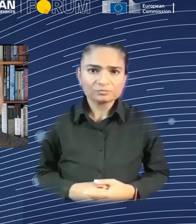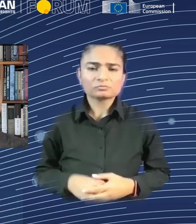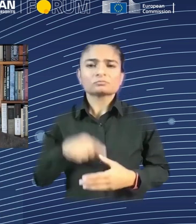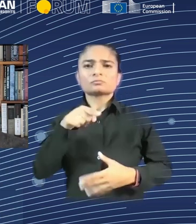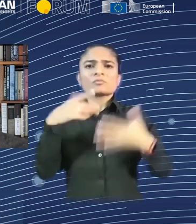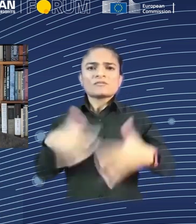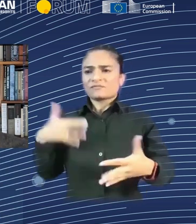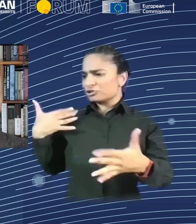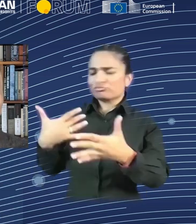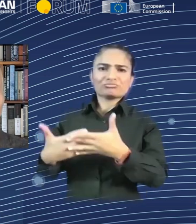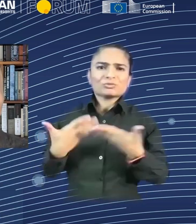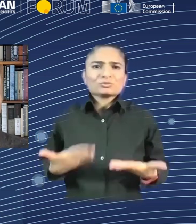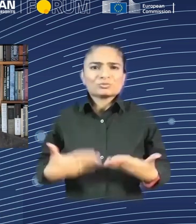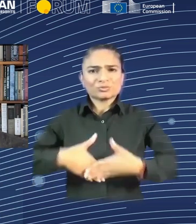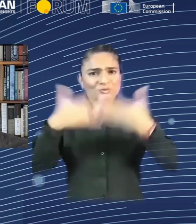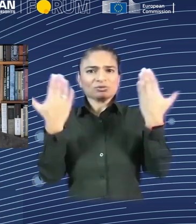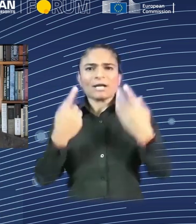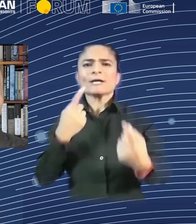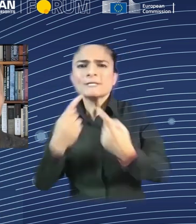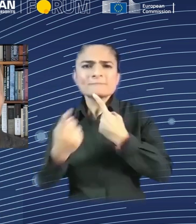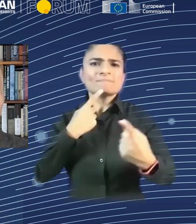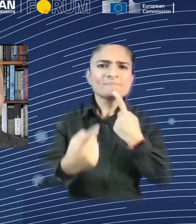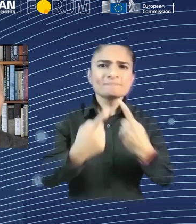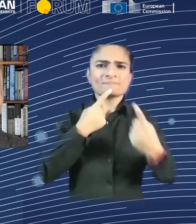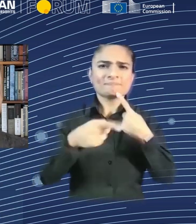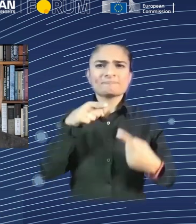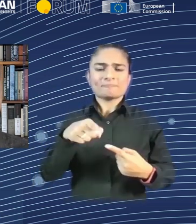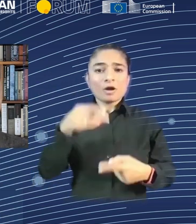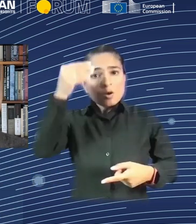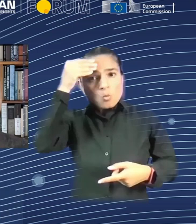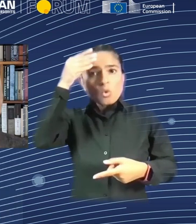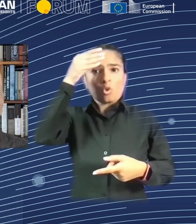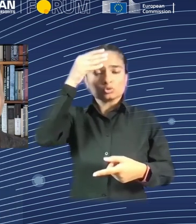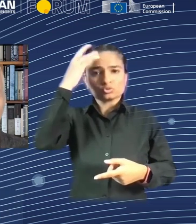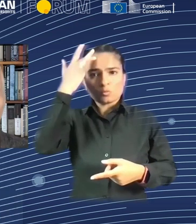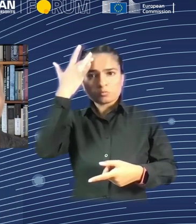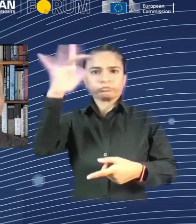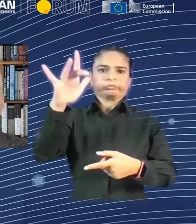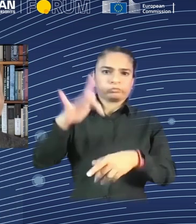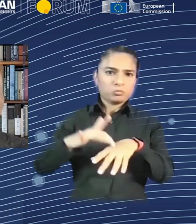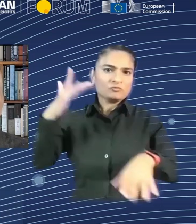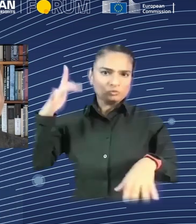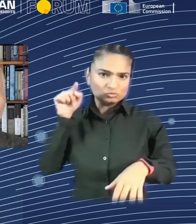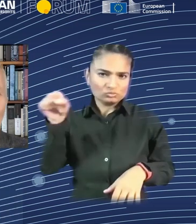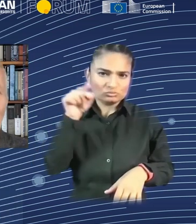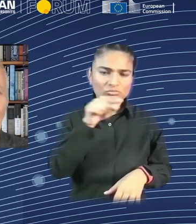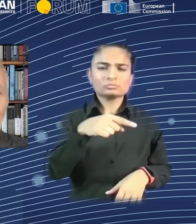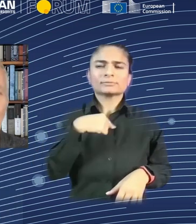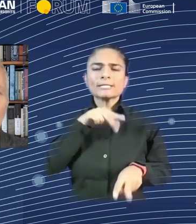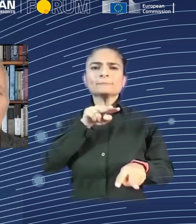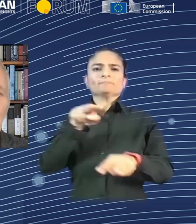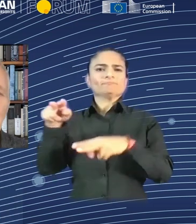said, you know, you have to put away the blandishments of economists who always say there will be new jobs. But I think